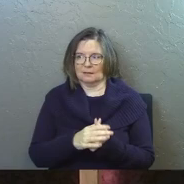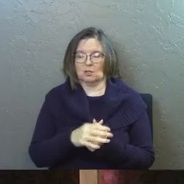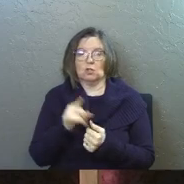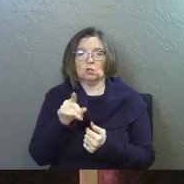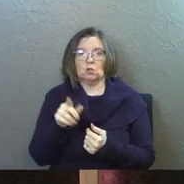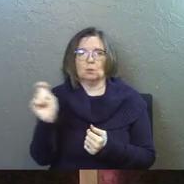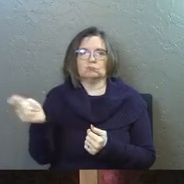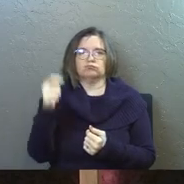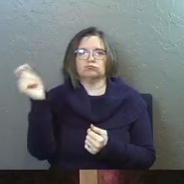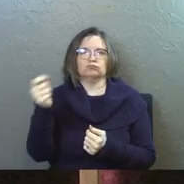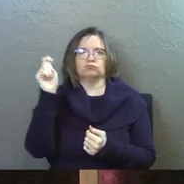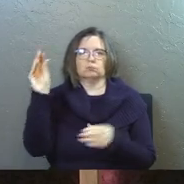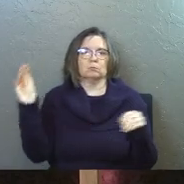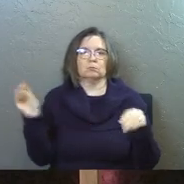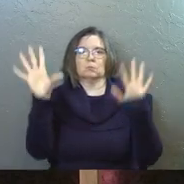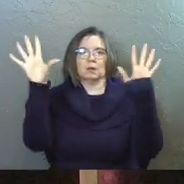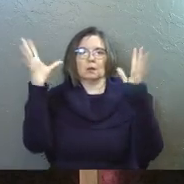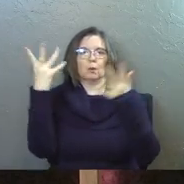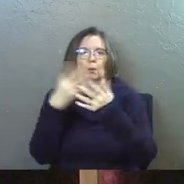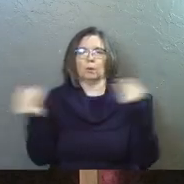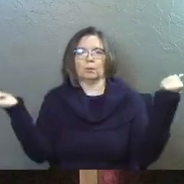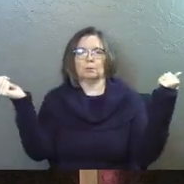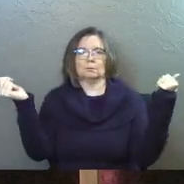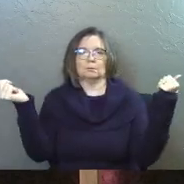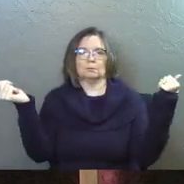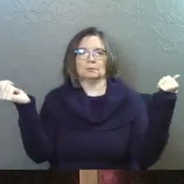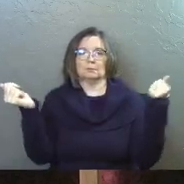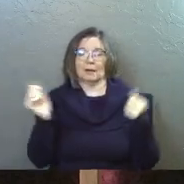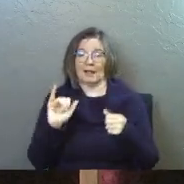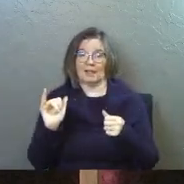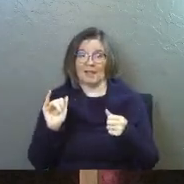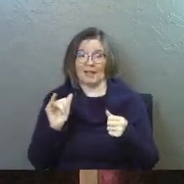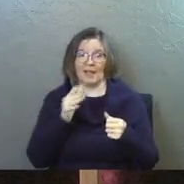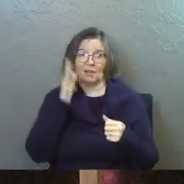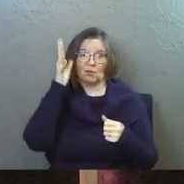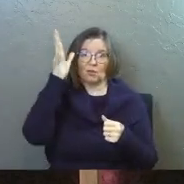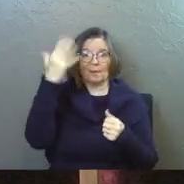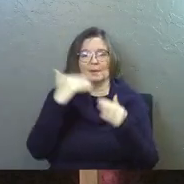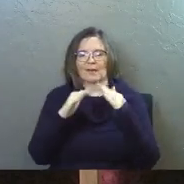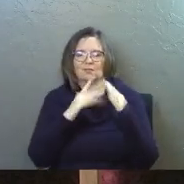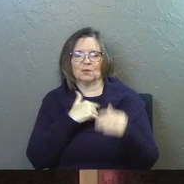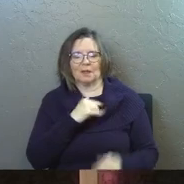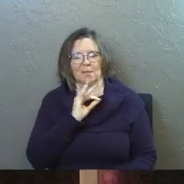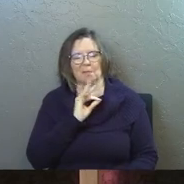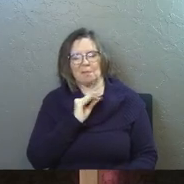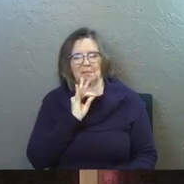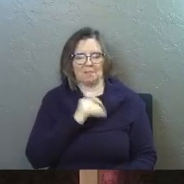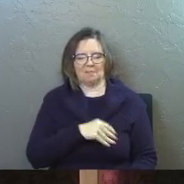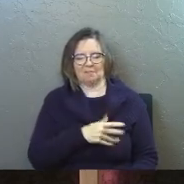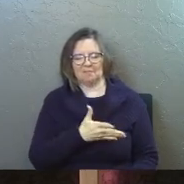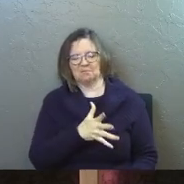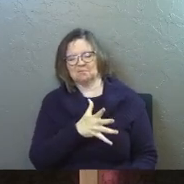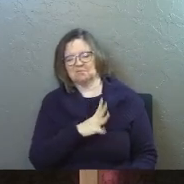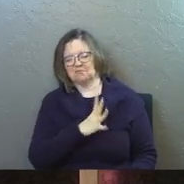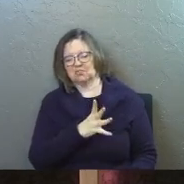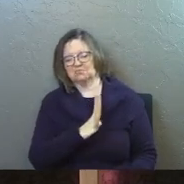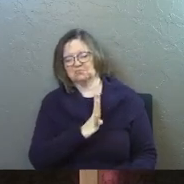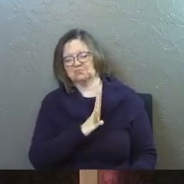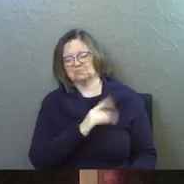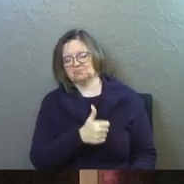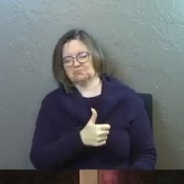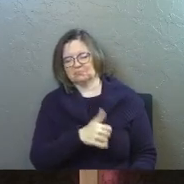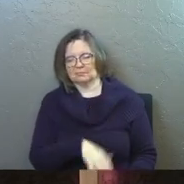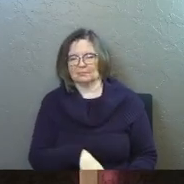you wave a magic wand and all my sins go away. And like a grandpa in heaven, you just kind of wink down at me, say, it's okay.